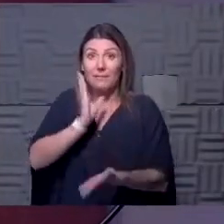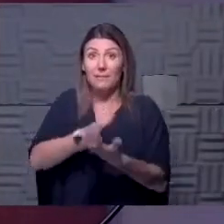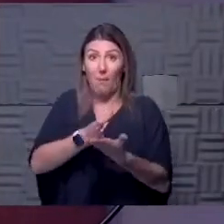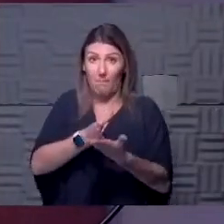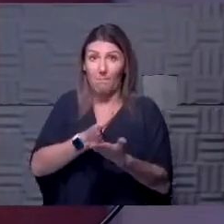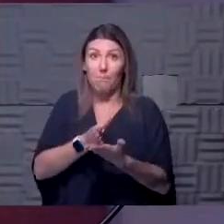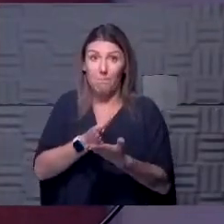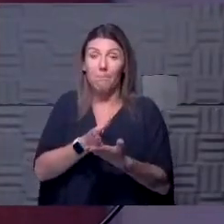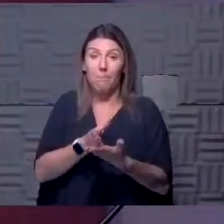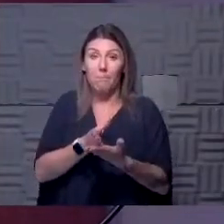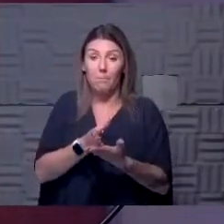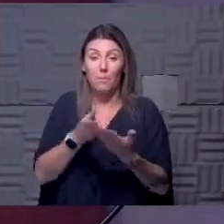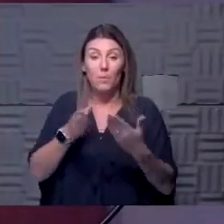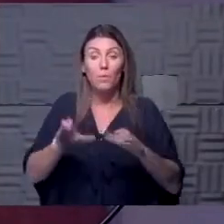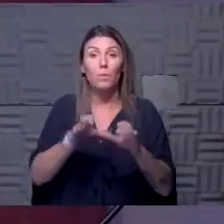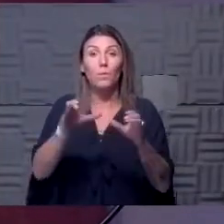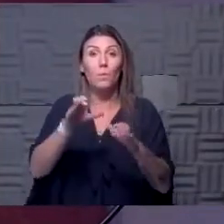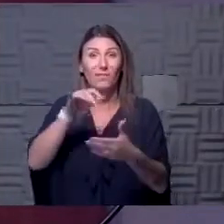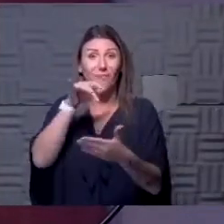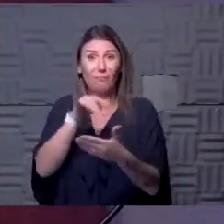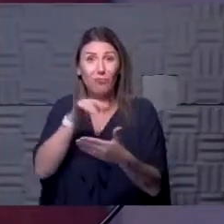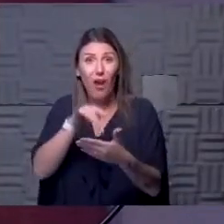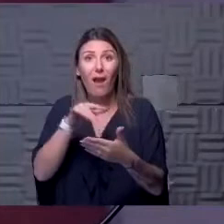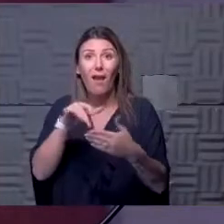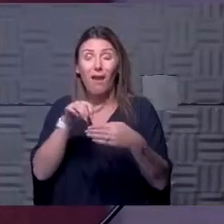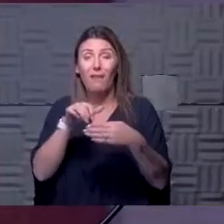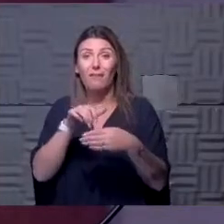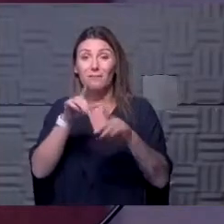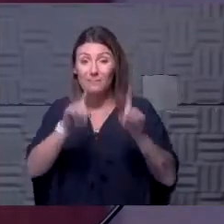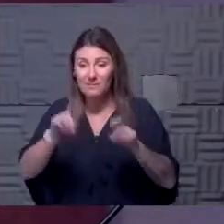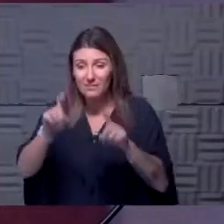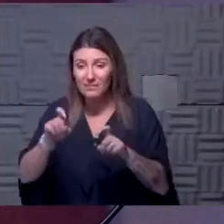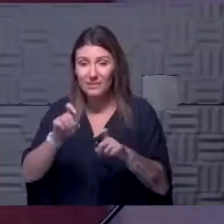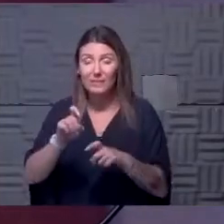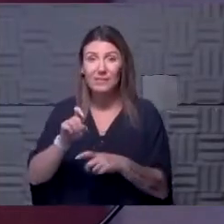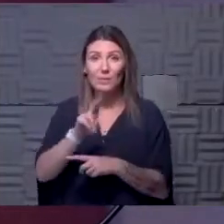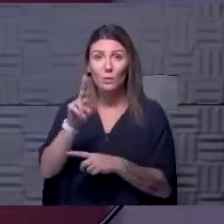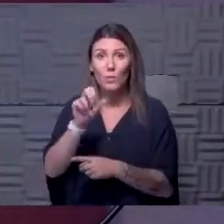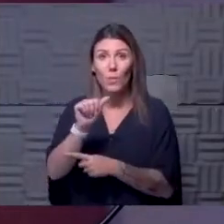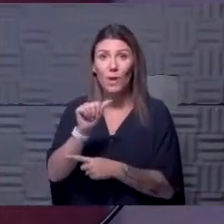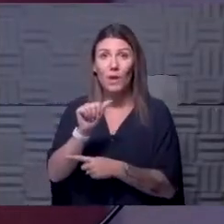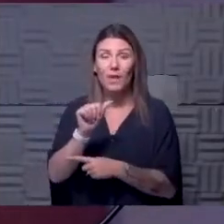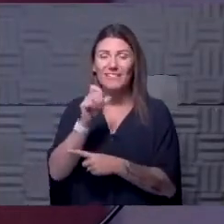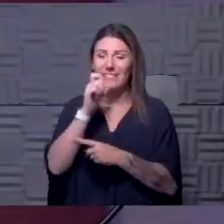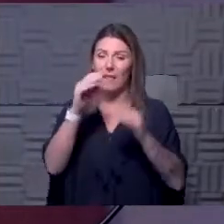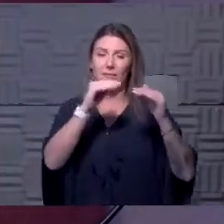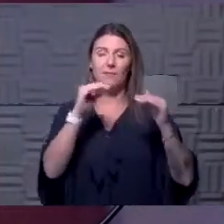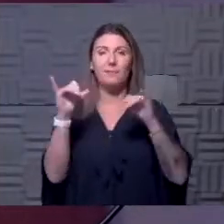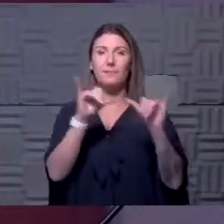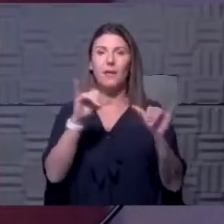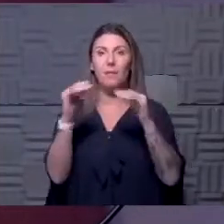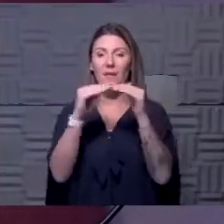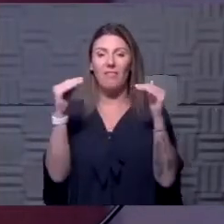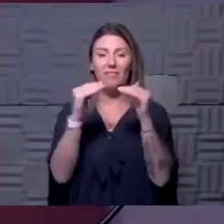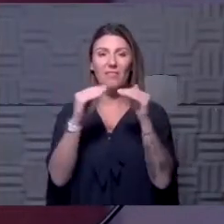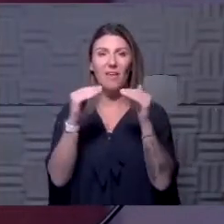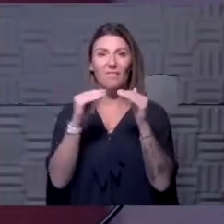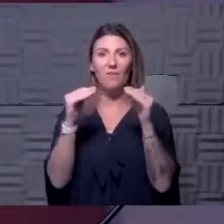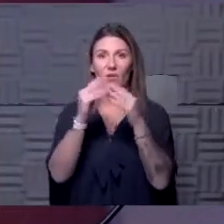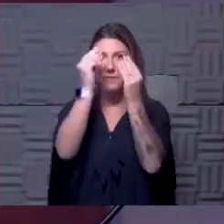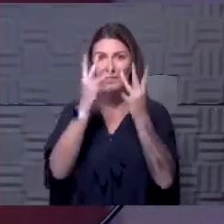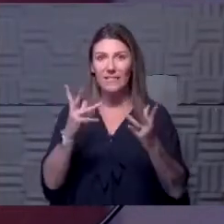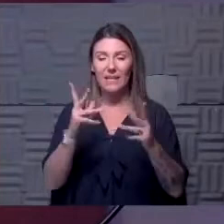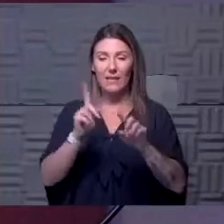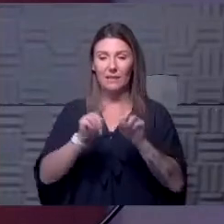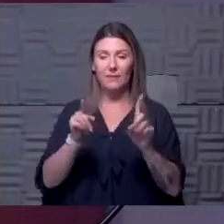doing trials and offer an EUA, we stop getting the same level of data, truly prospectively understanding the difference